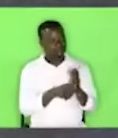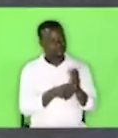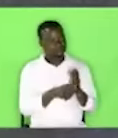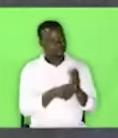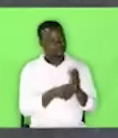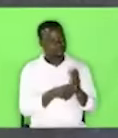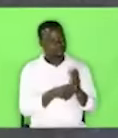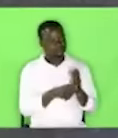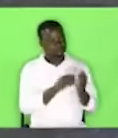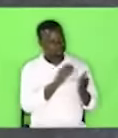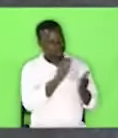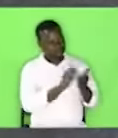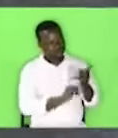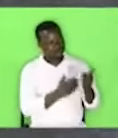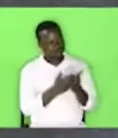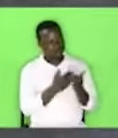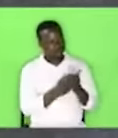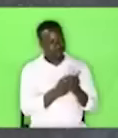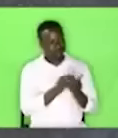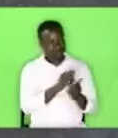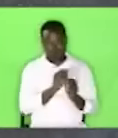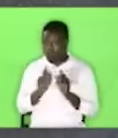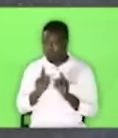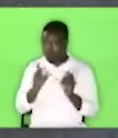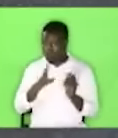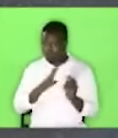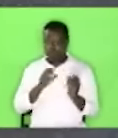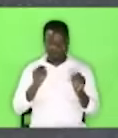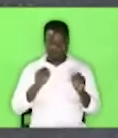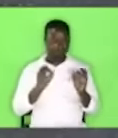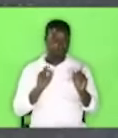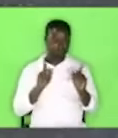fetch some money. Would that be okay? Say, oh, yes.